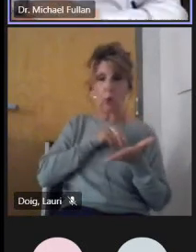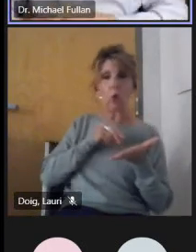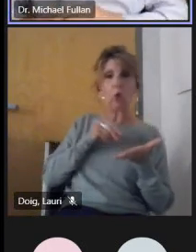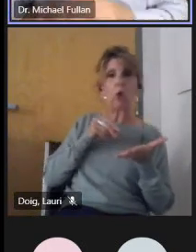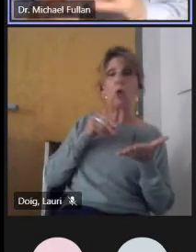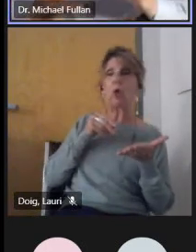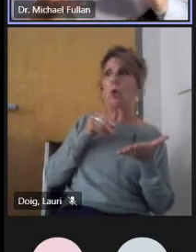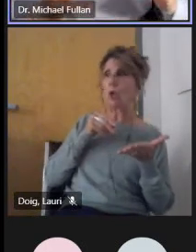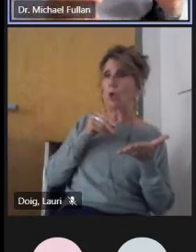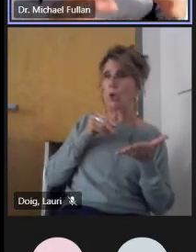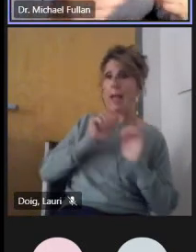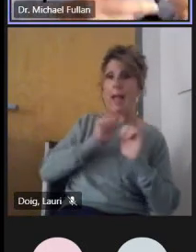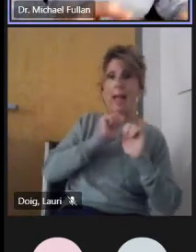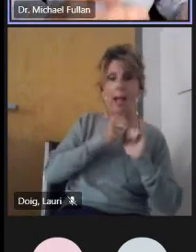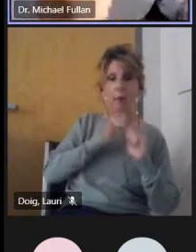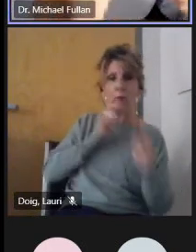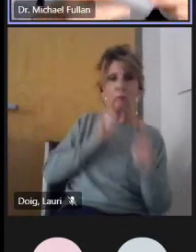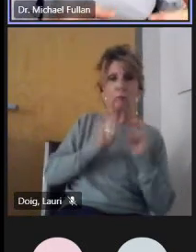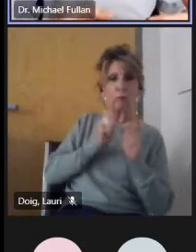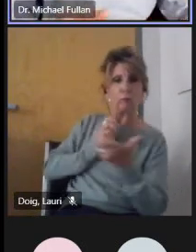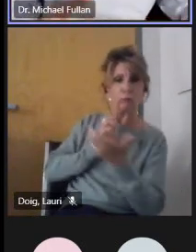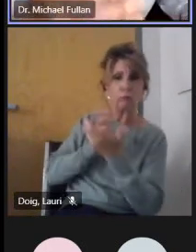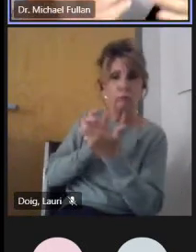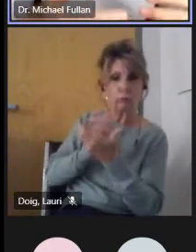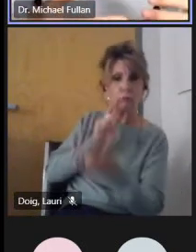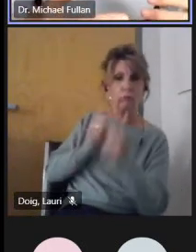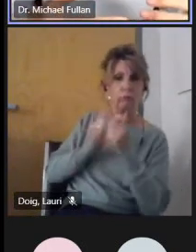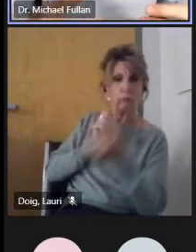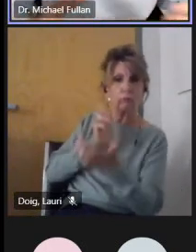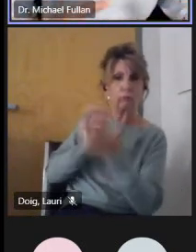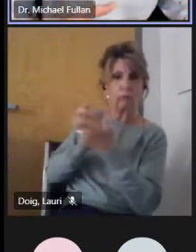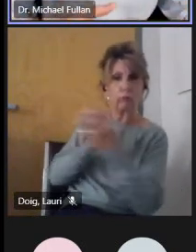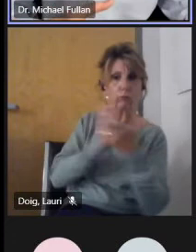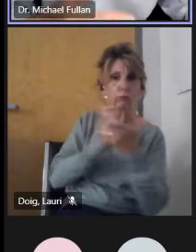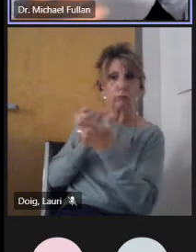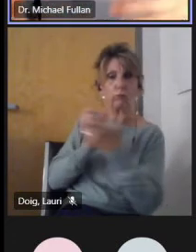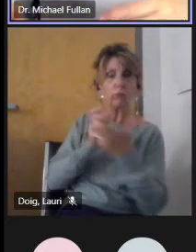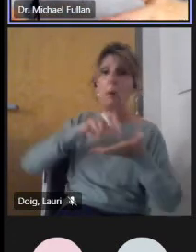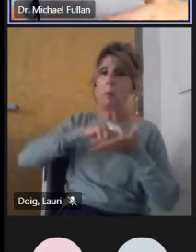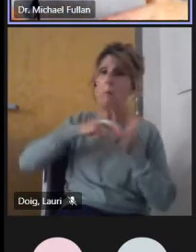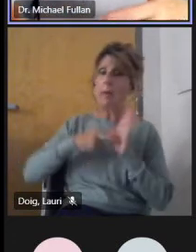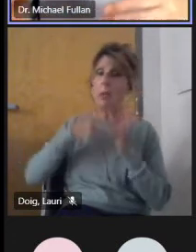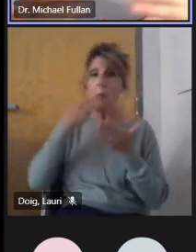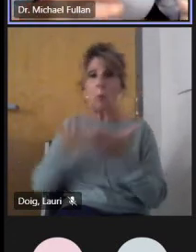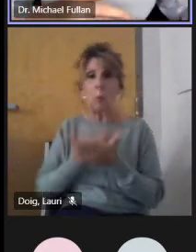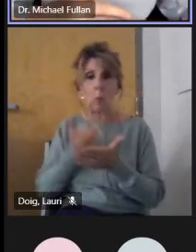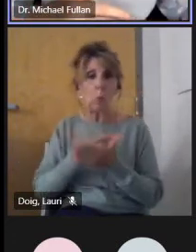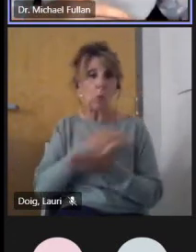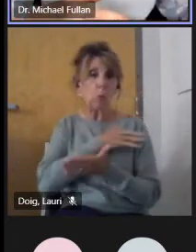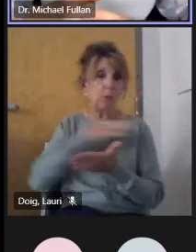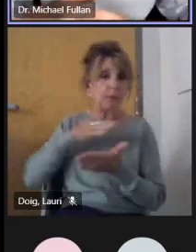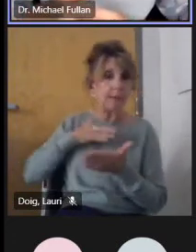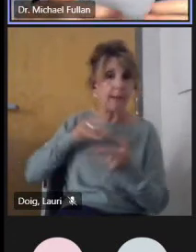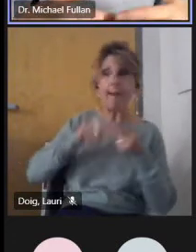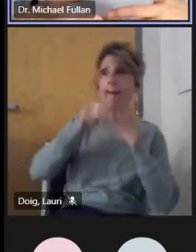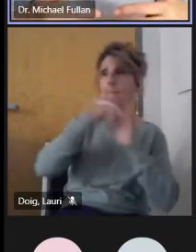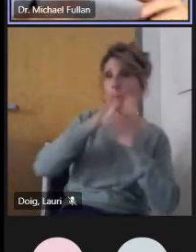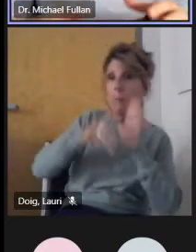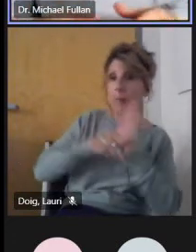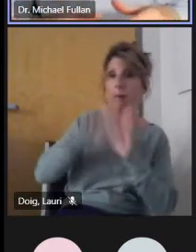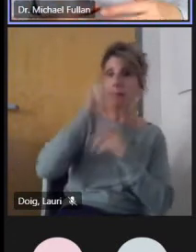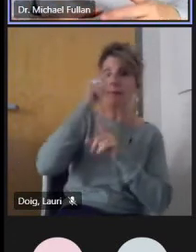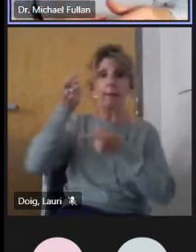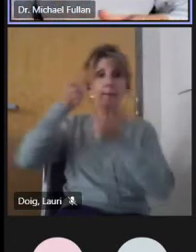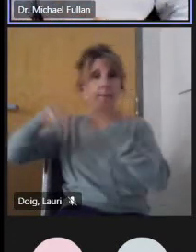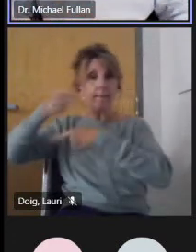jobs. They're moving in and out of context because their own context is changing. New policies, people coming and going, new government, whatever.